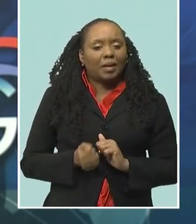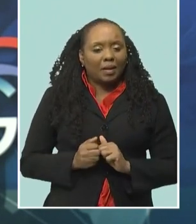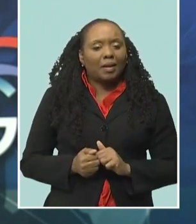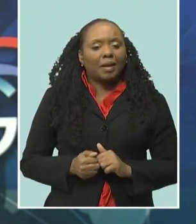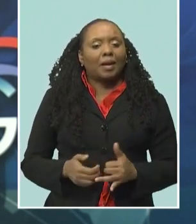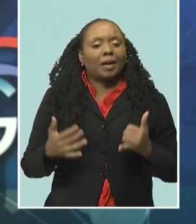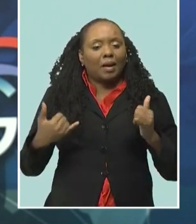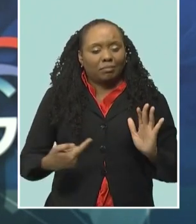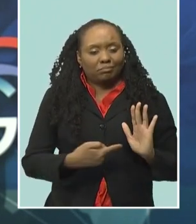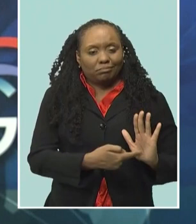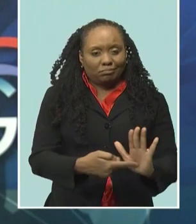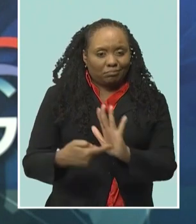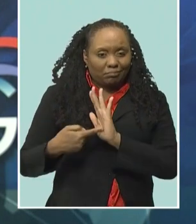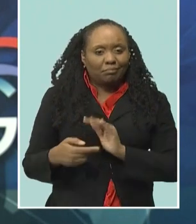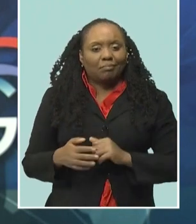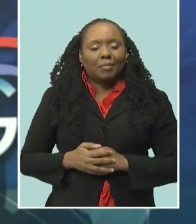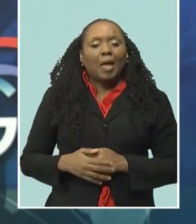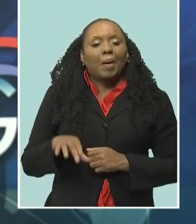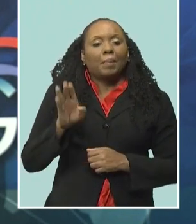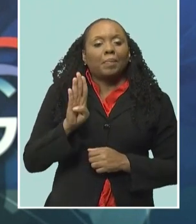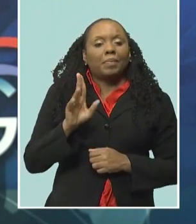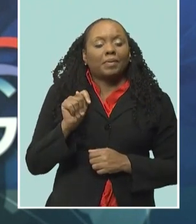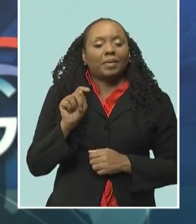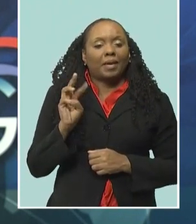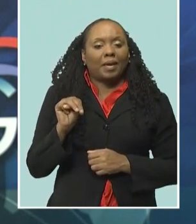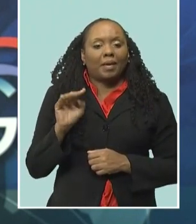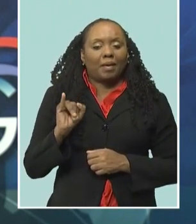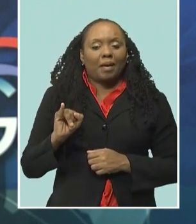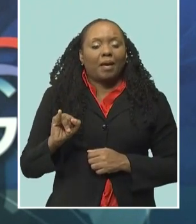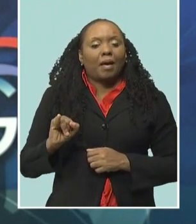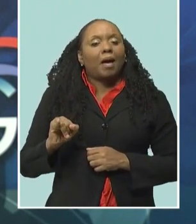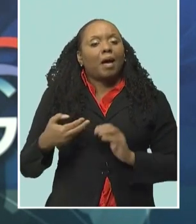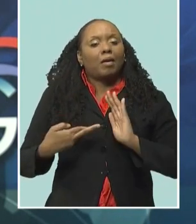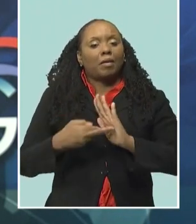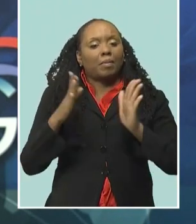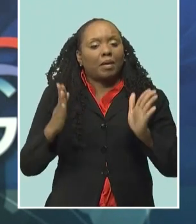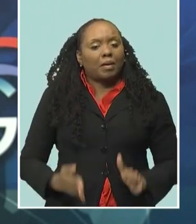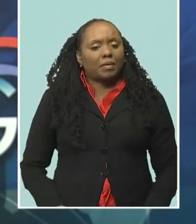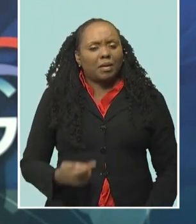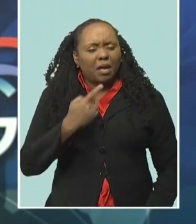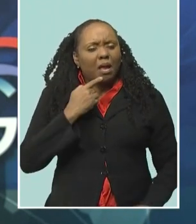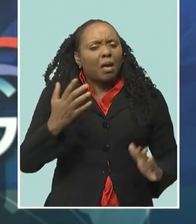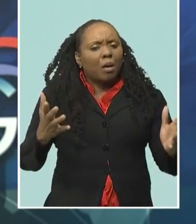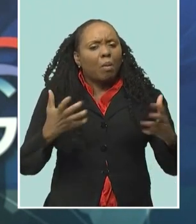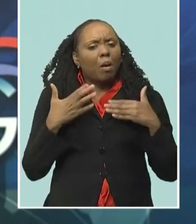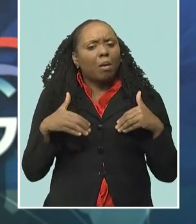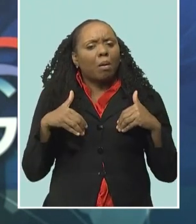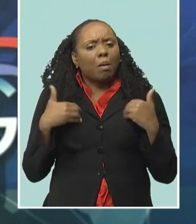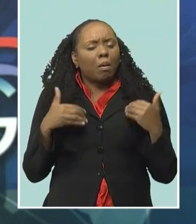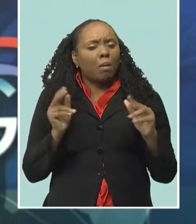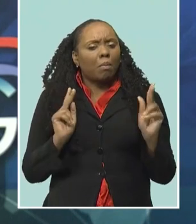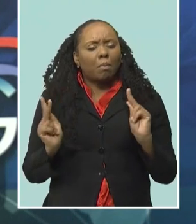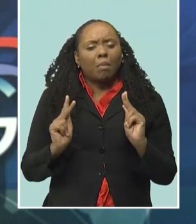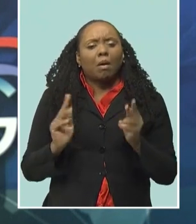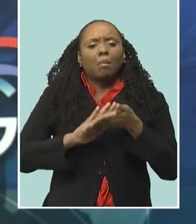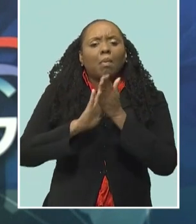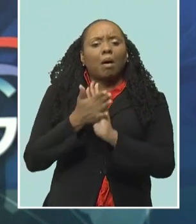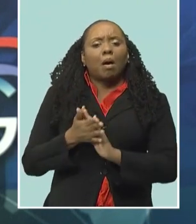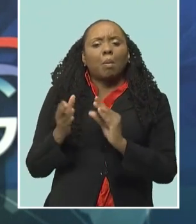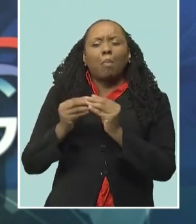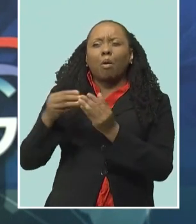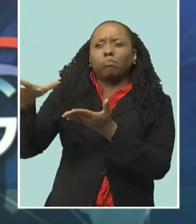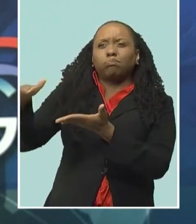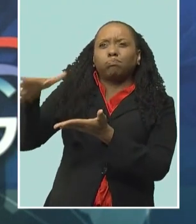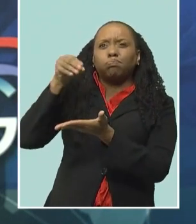Marketing Incorporated, April Thomas, says it comes as they continue to place emphasis on nurturing young talent as part of the overall tourism